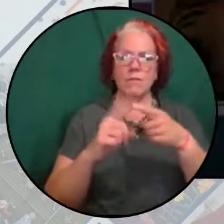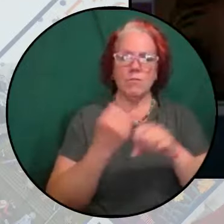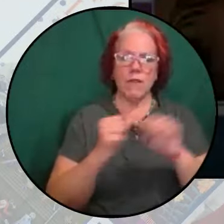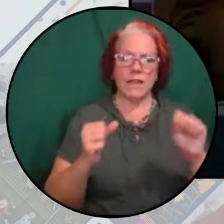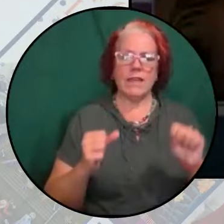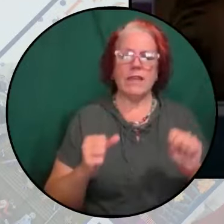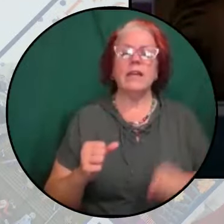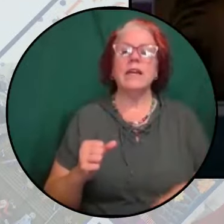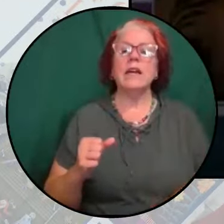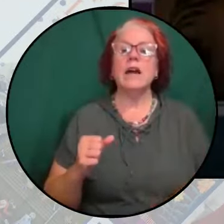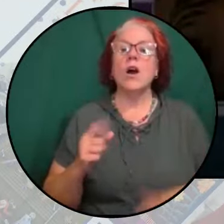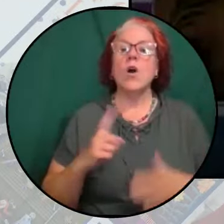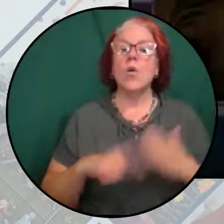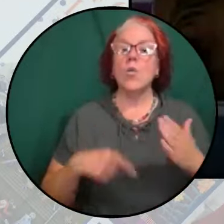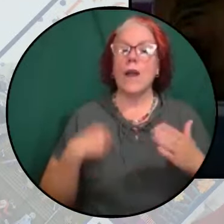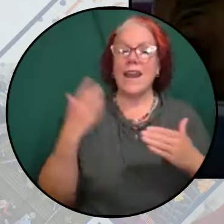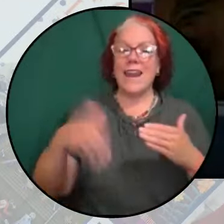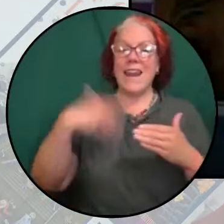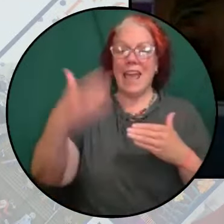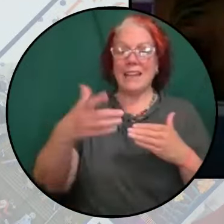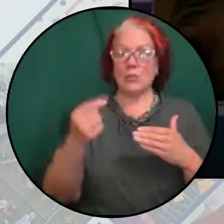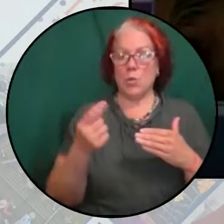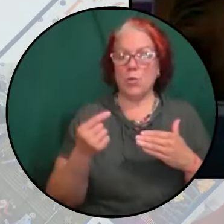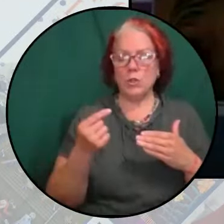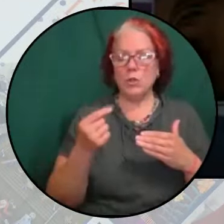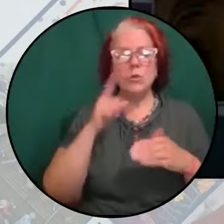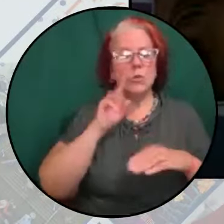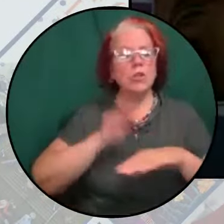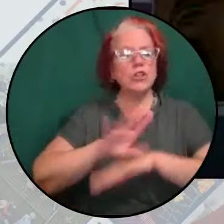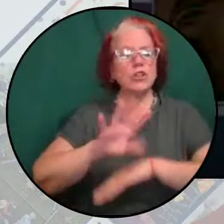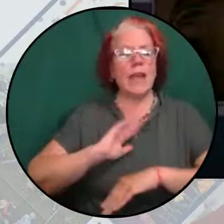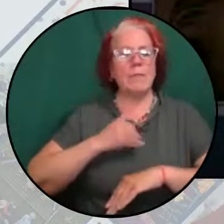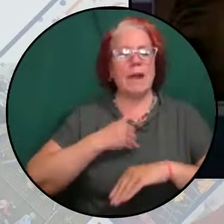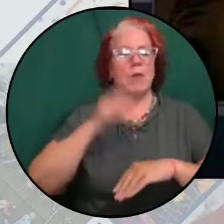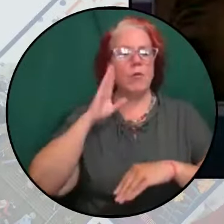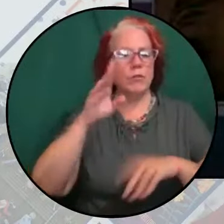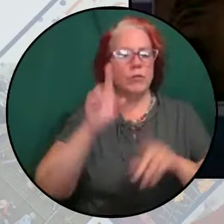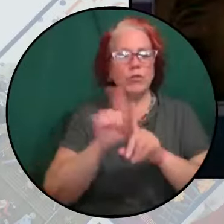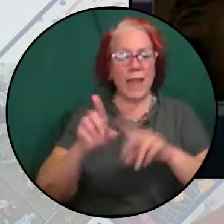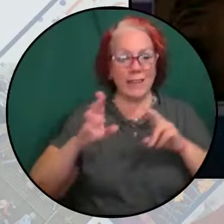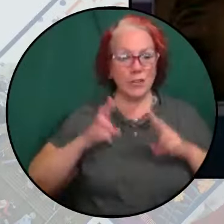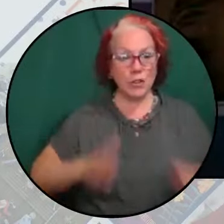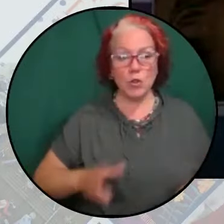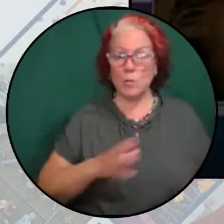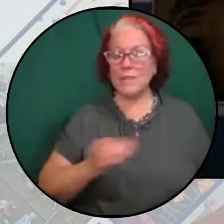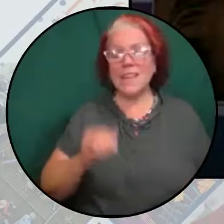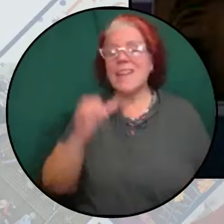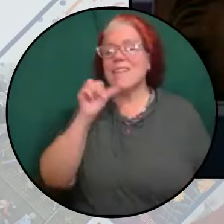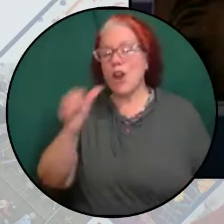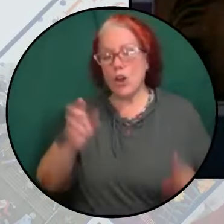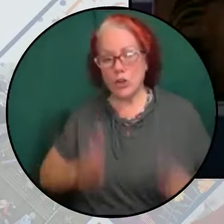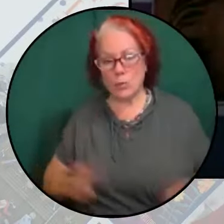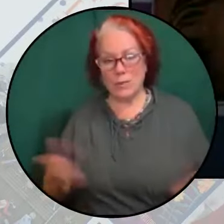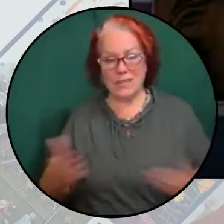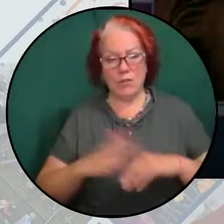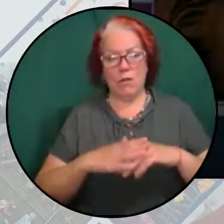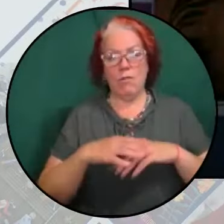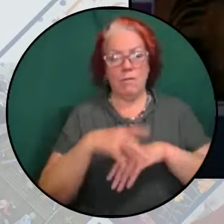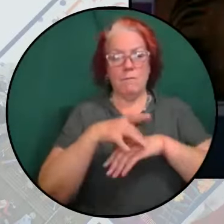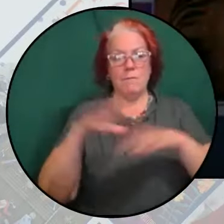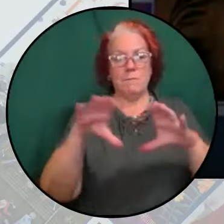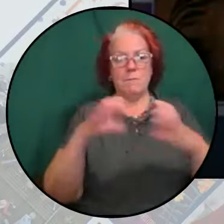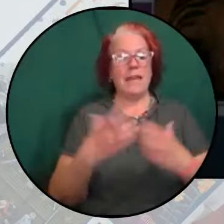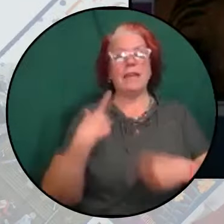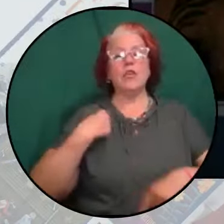What we do next will shape our collective futures as humans and non-humans on this planet. We can no longer